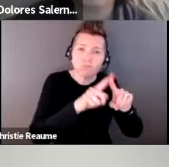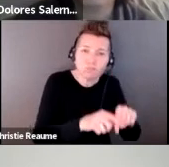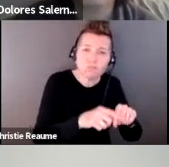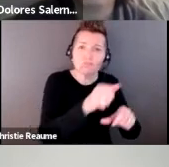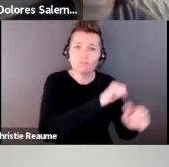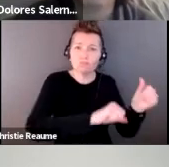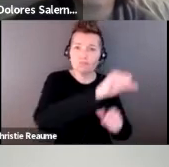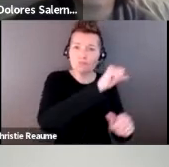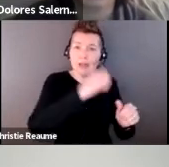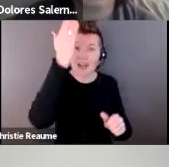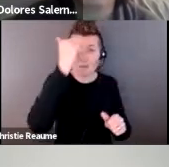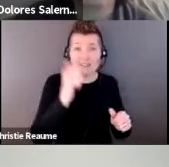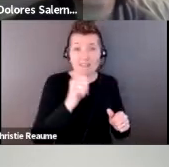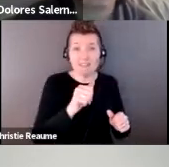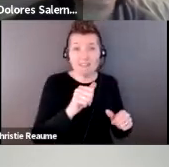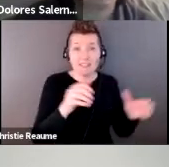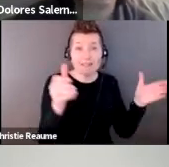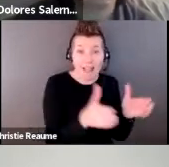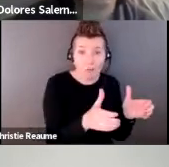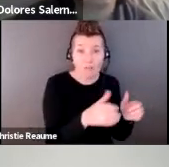is actually something extremely difficult for me.